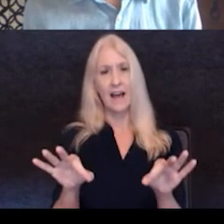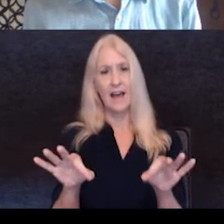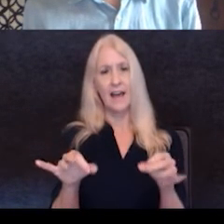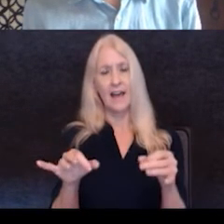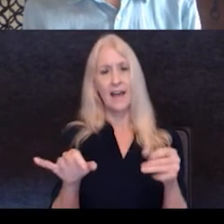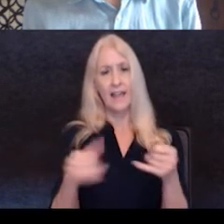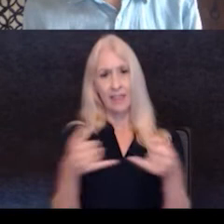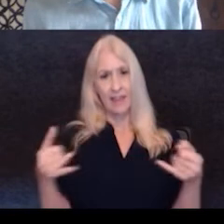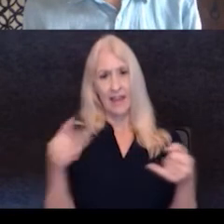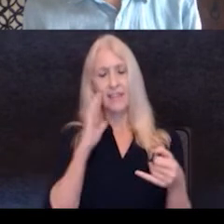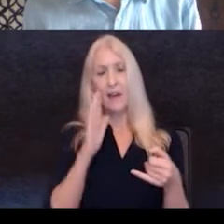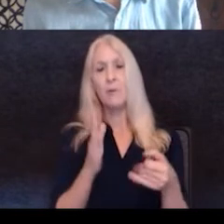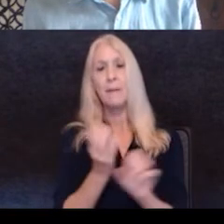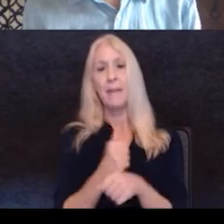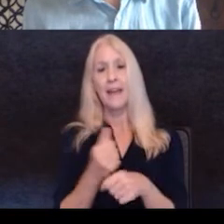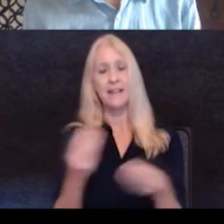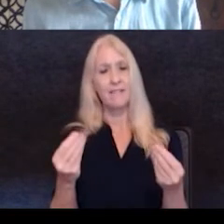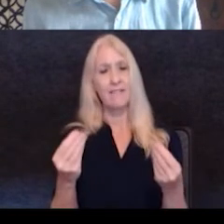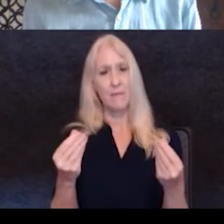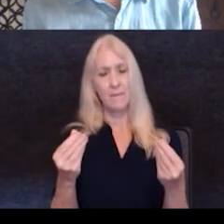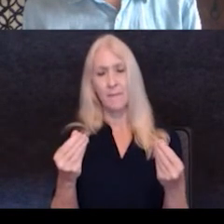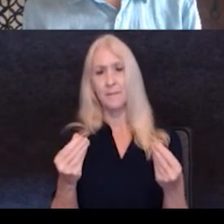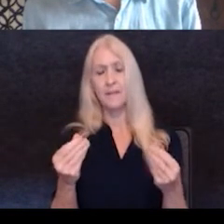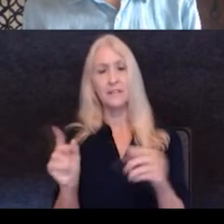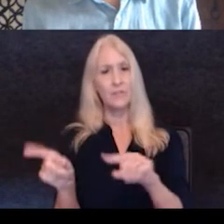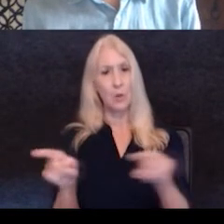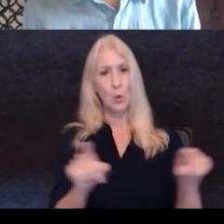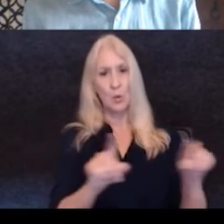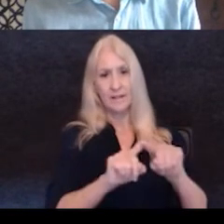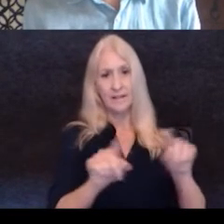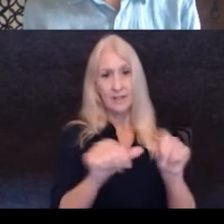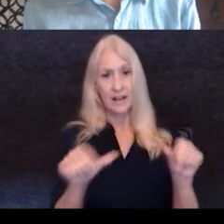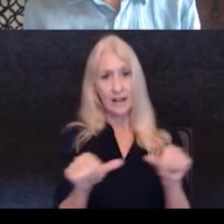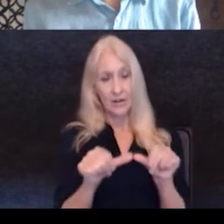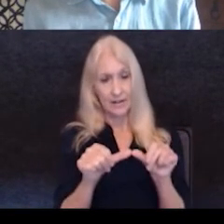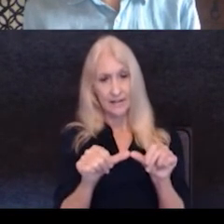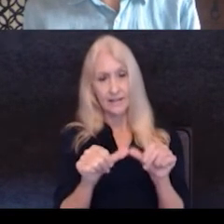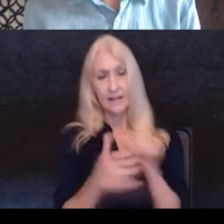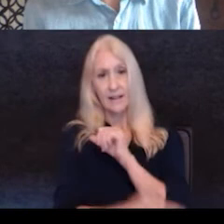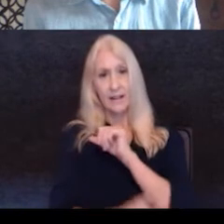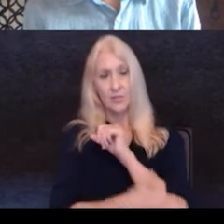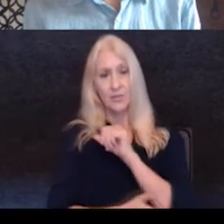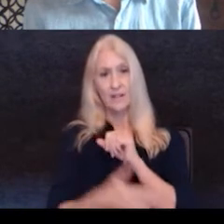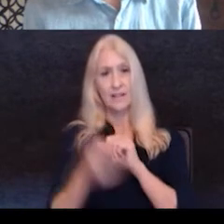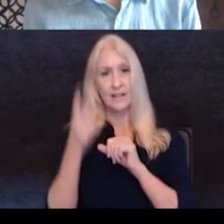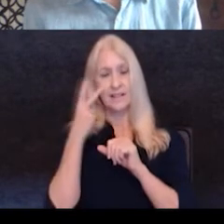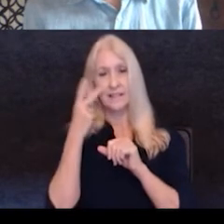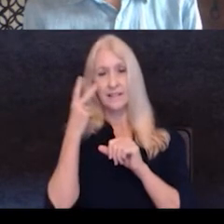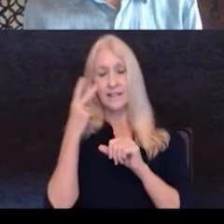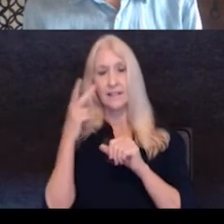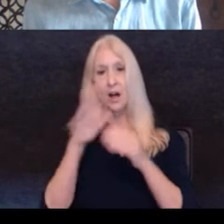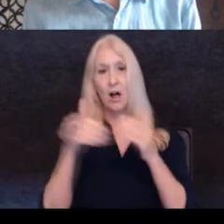a textile. Uh, so if you go to certain parts of the country, uh, where they do this, you see all the roof terraces